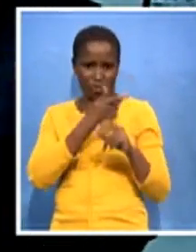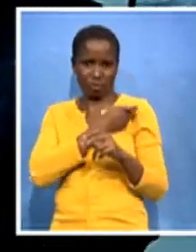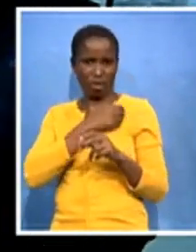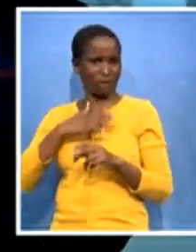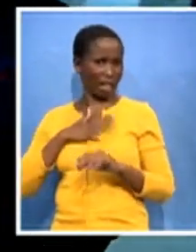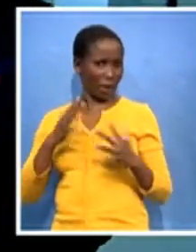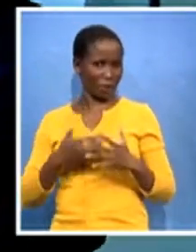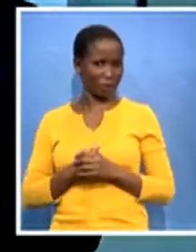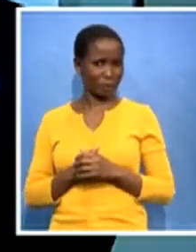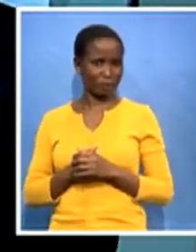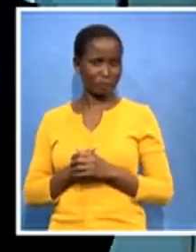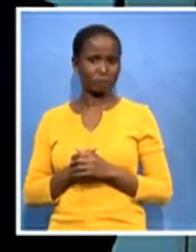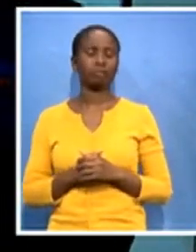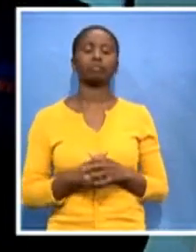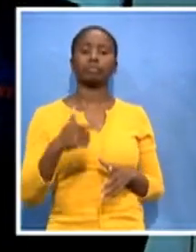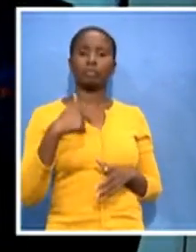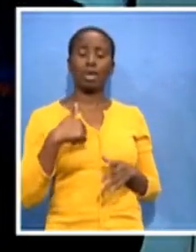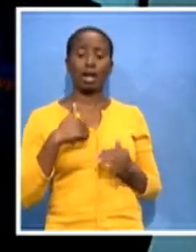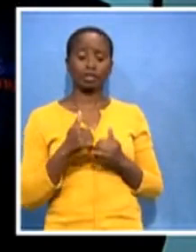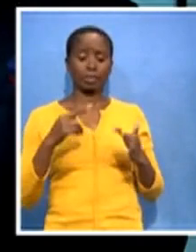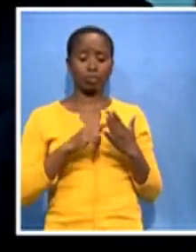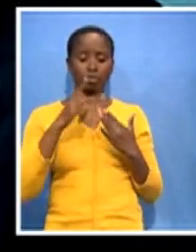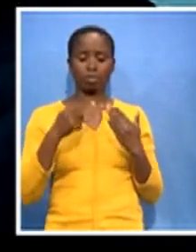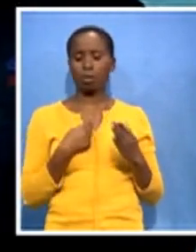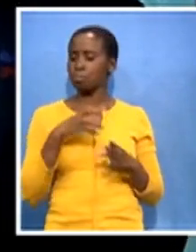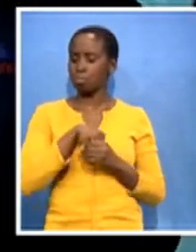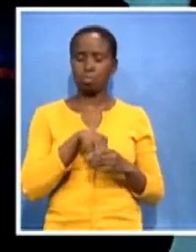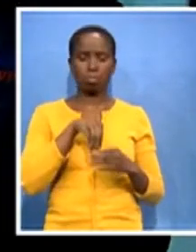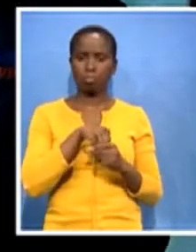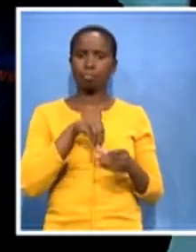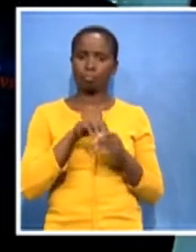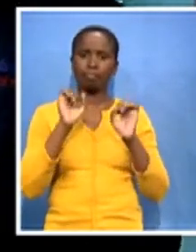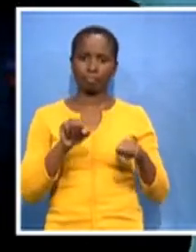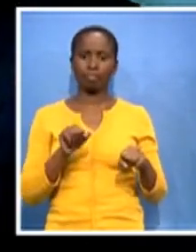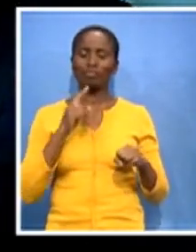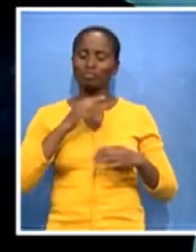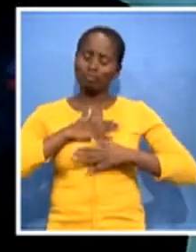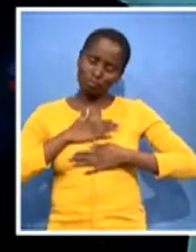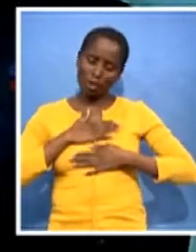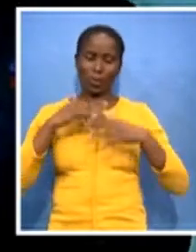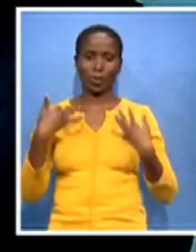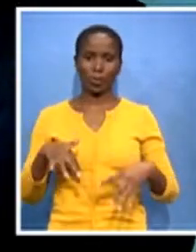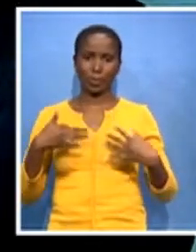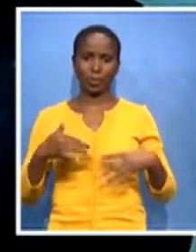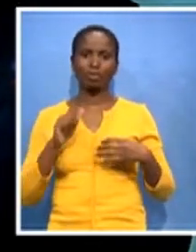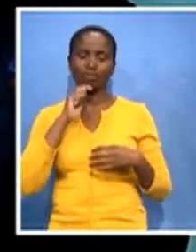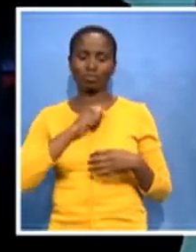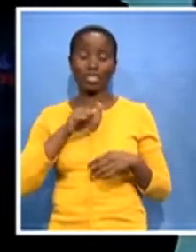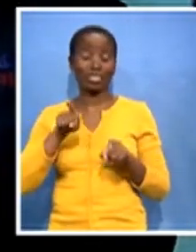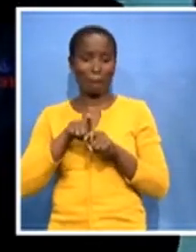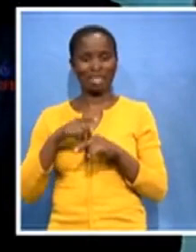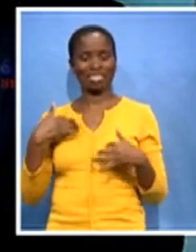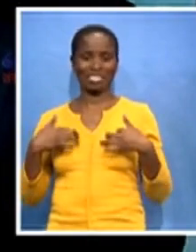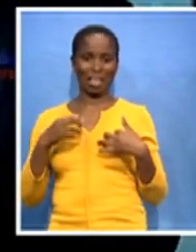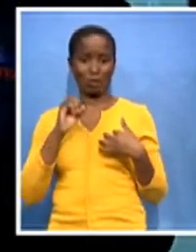project, and it has been extremely, well, it's been an honor, as well as it's been very exciting, and what a great opportunity it really is for